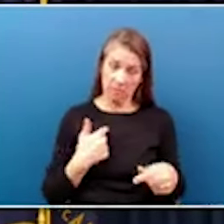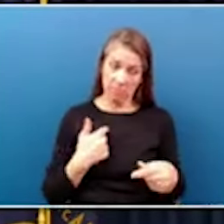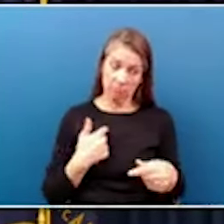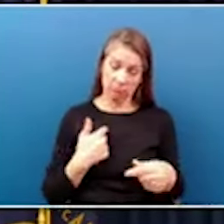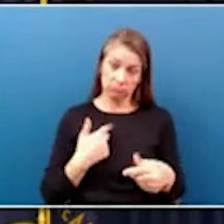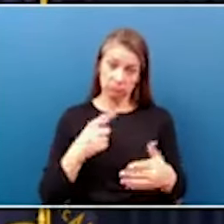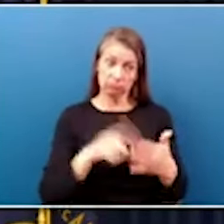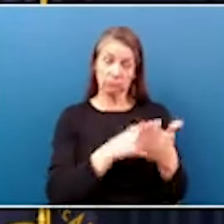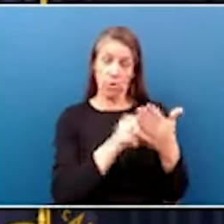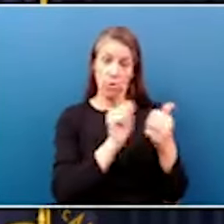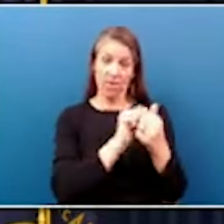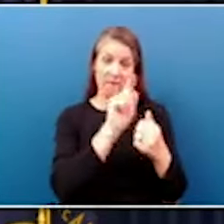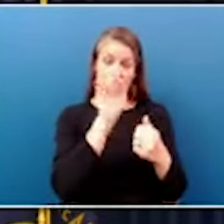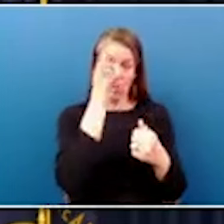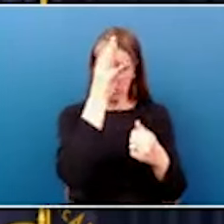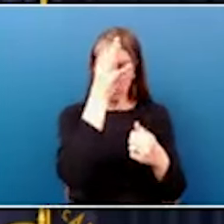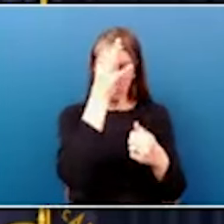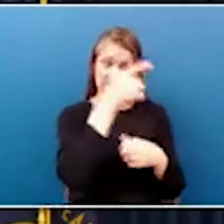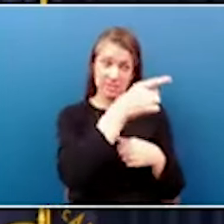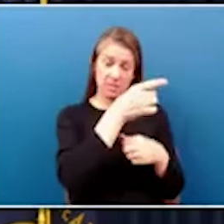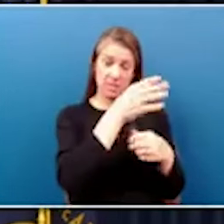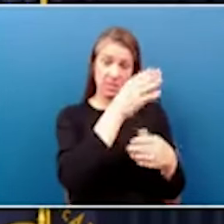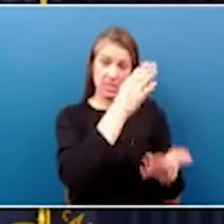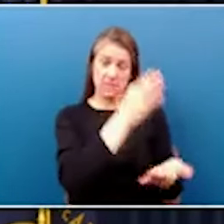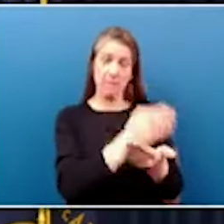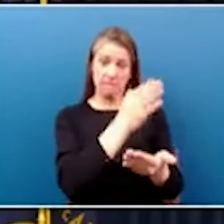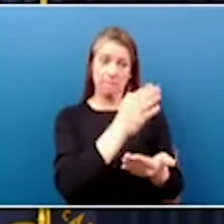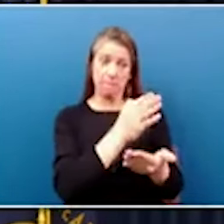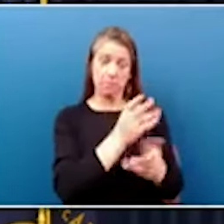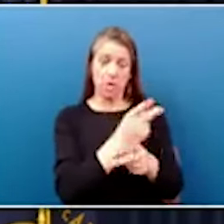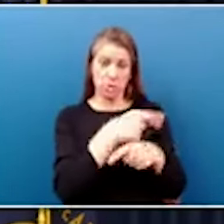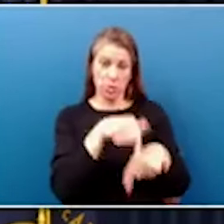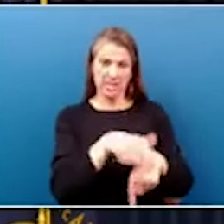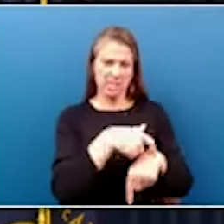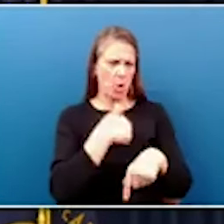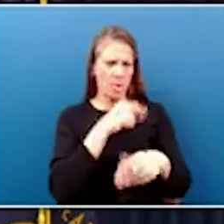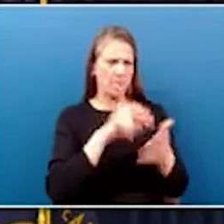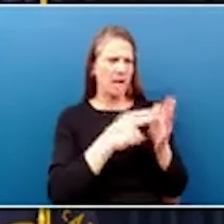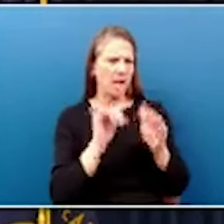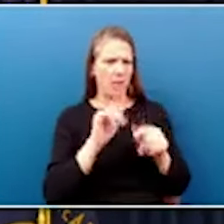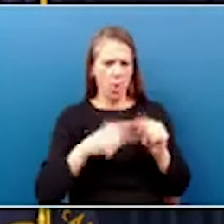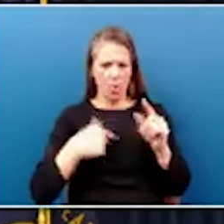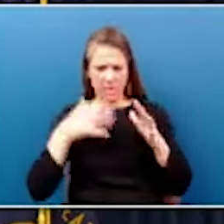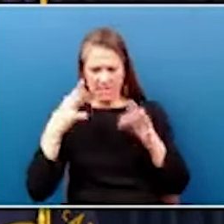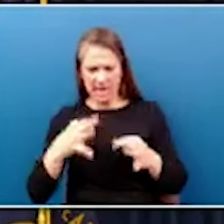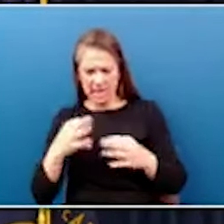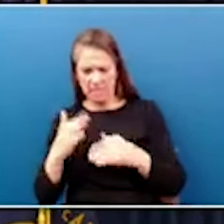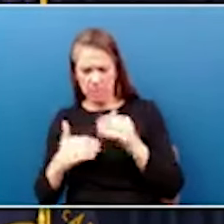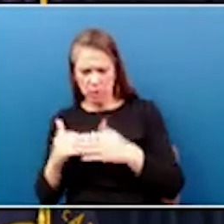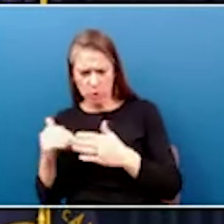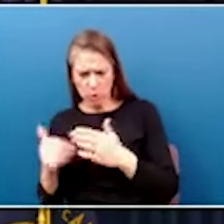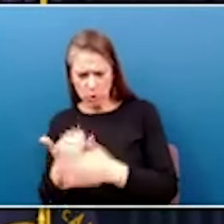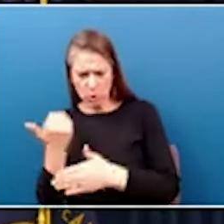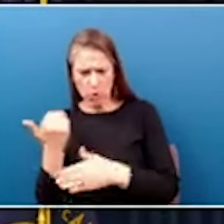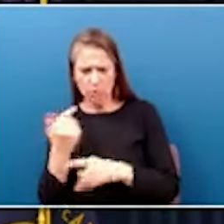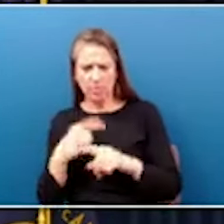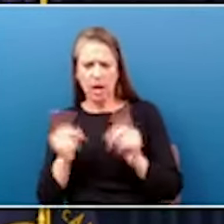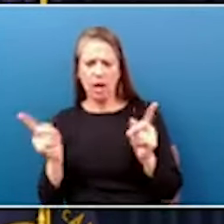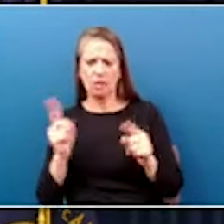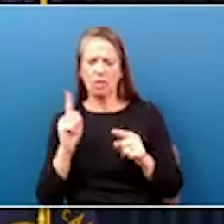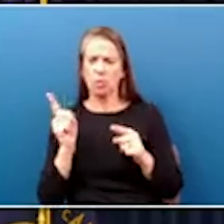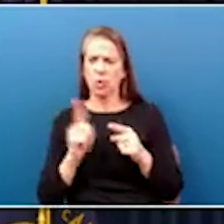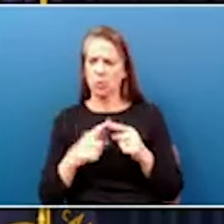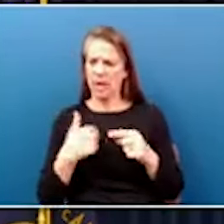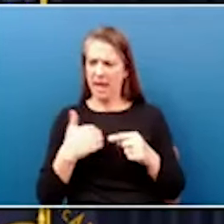about trying to shut down means of production during this period. I'm not talking about what we decide to build new, but I'm saying at a time when we have this